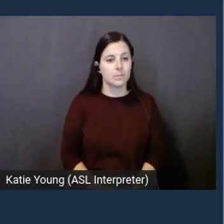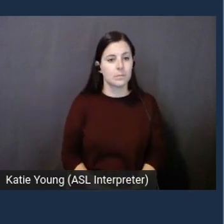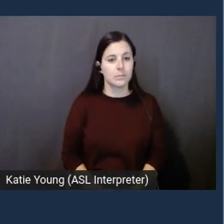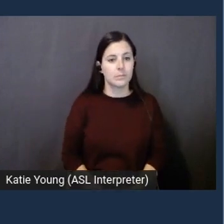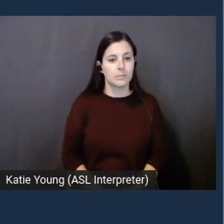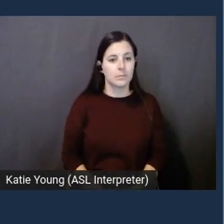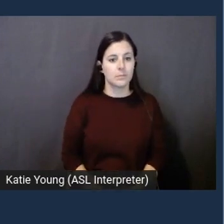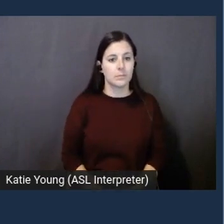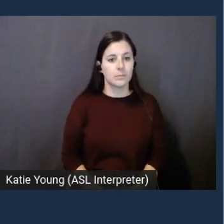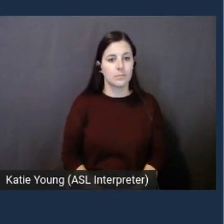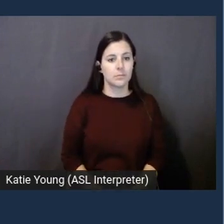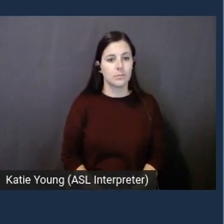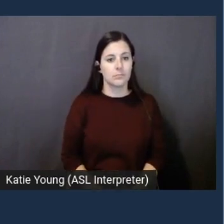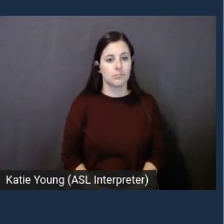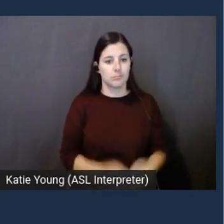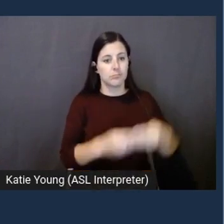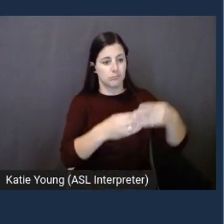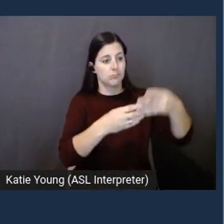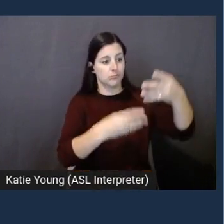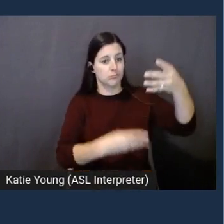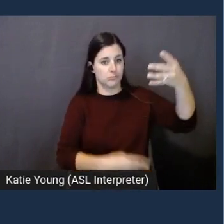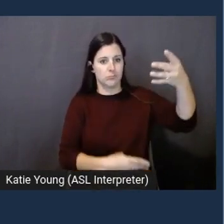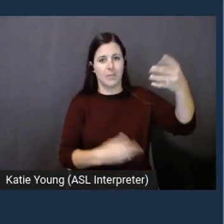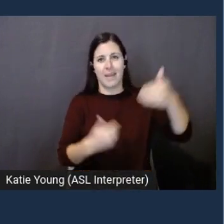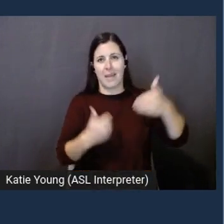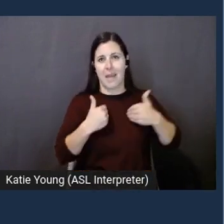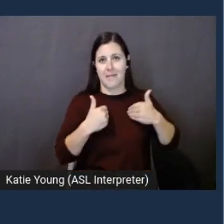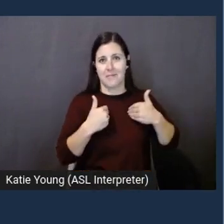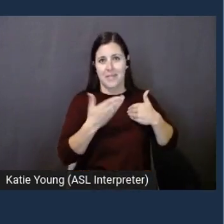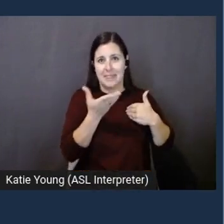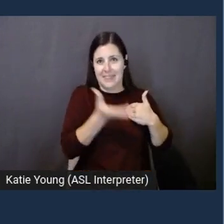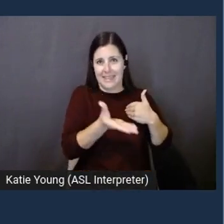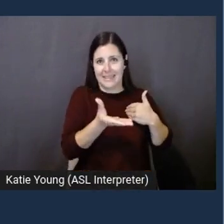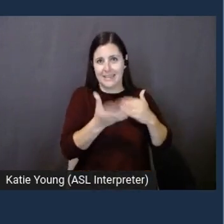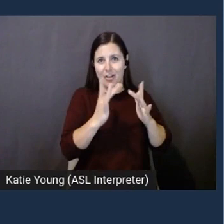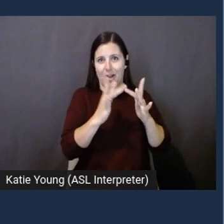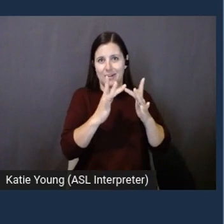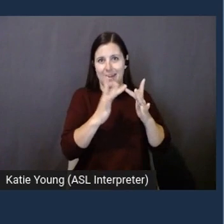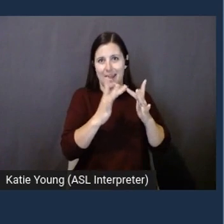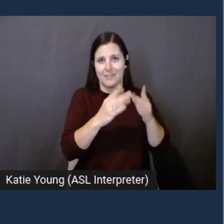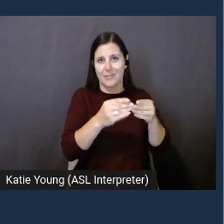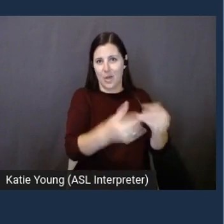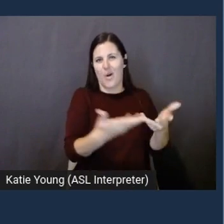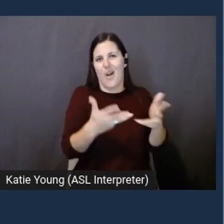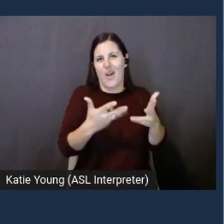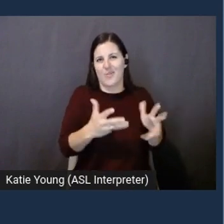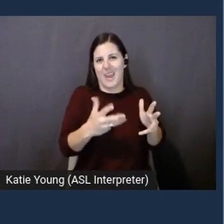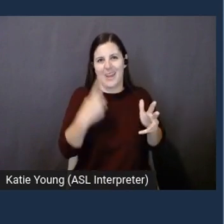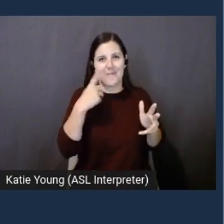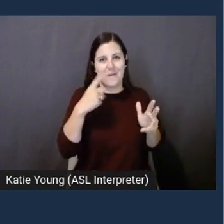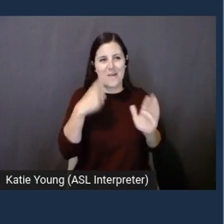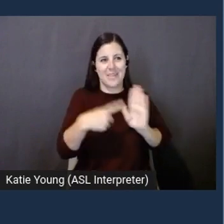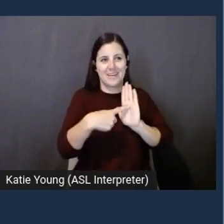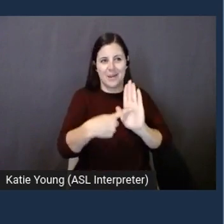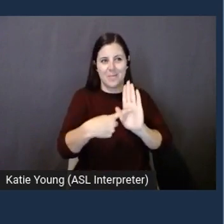I have created this particular contact flow for the purposes of this demo. So let me show you that.